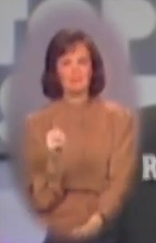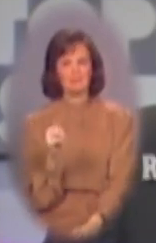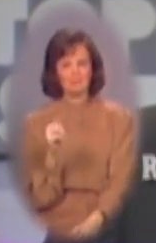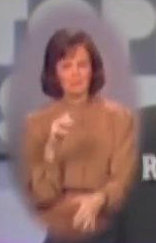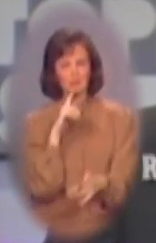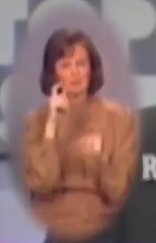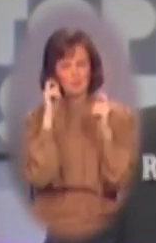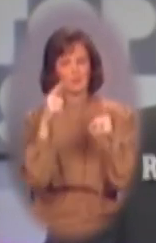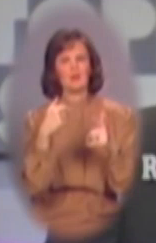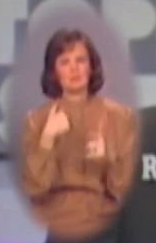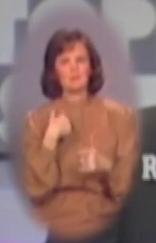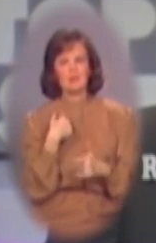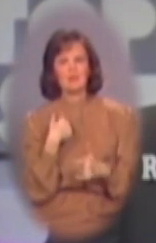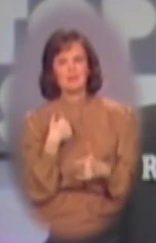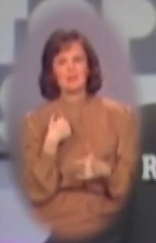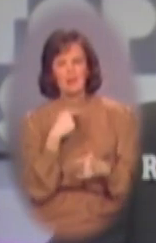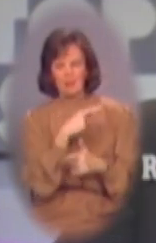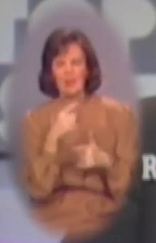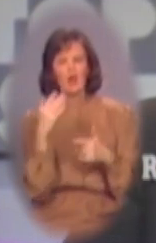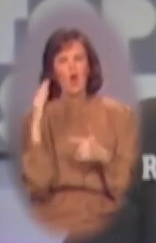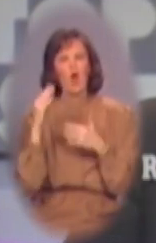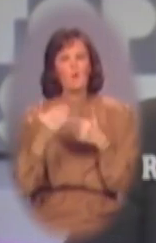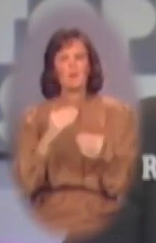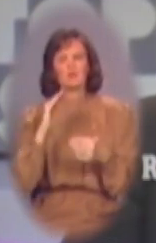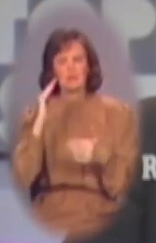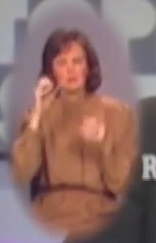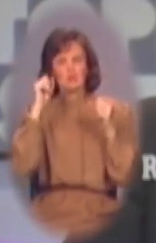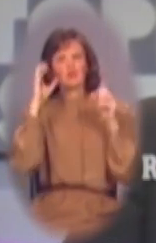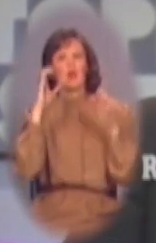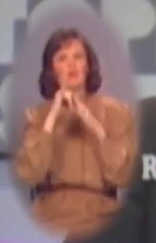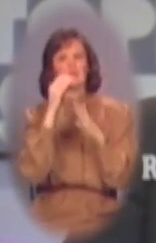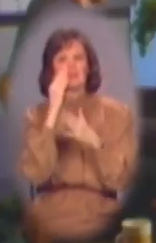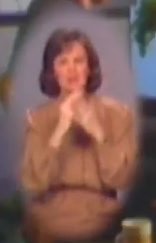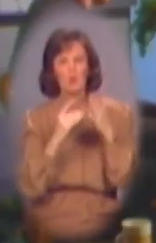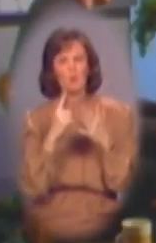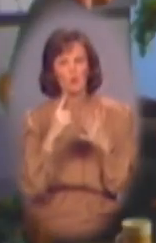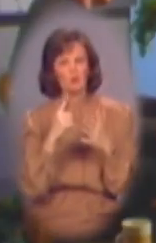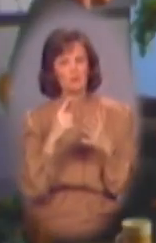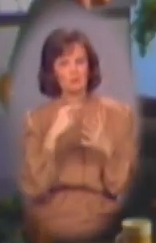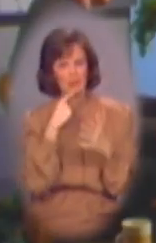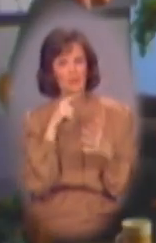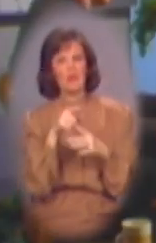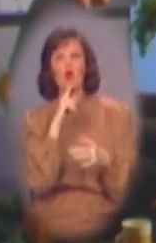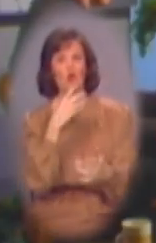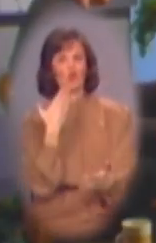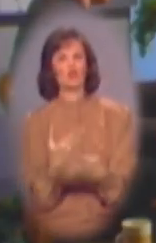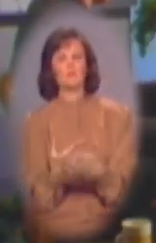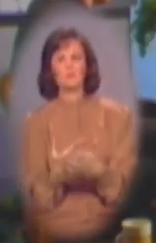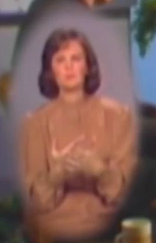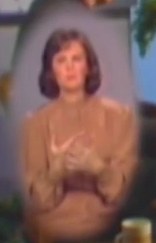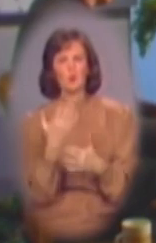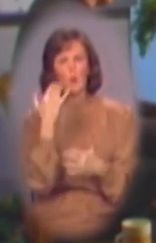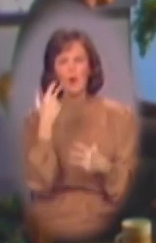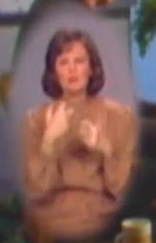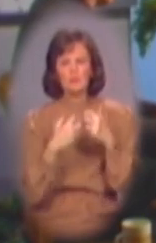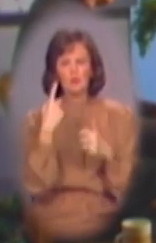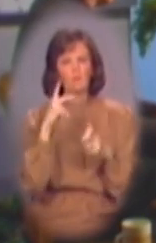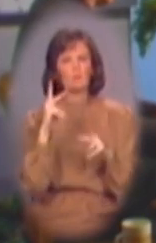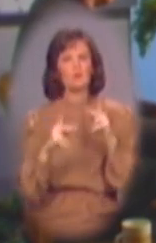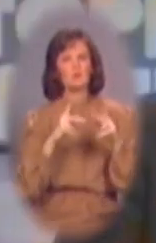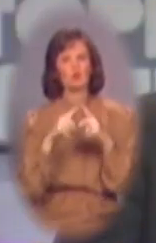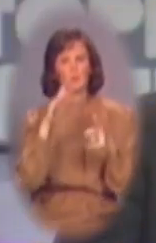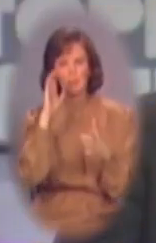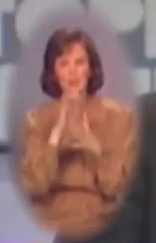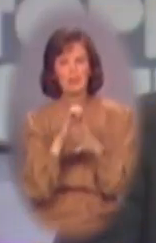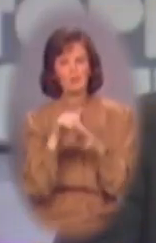And it was surprising. They, they, uh, they almost seemed shocked that somebody would affirm their goodness. Why is it so difficult for people